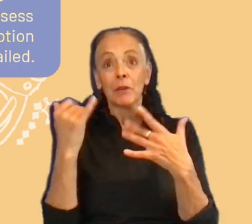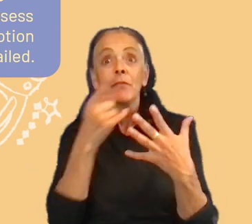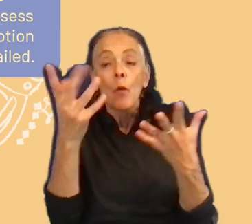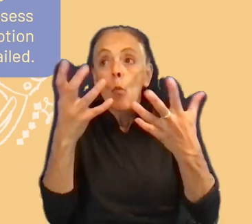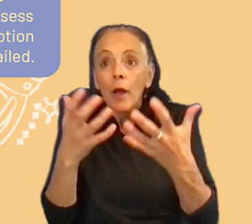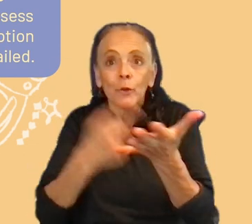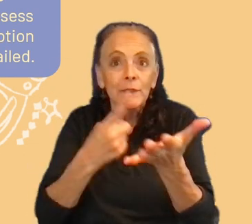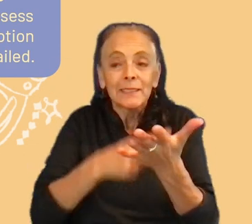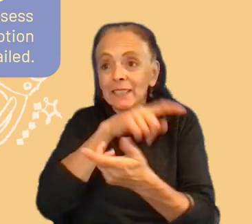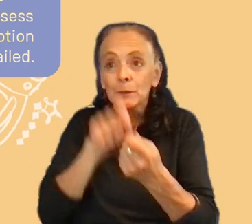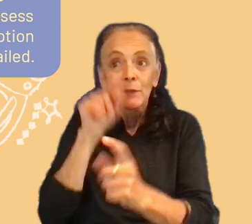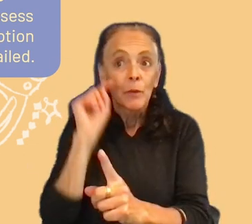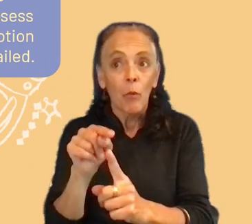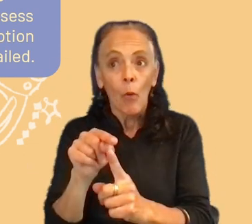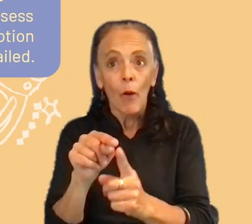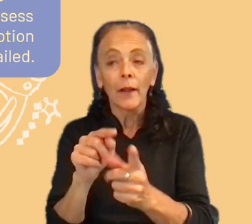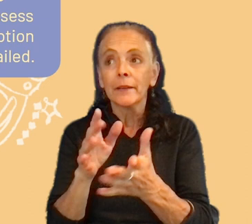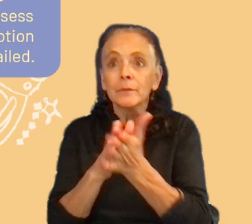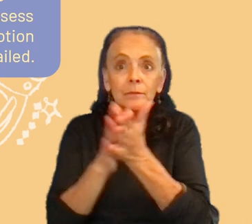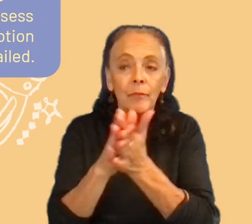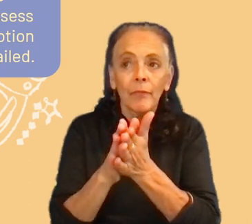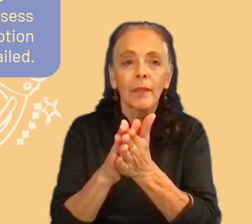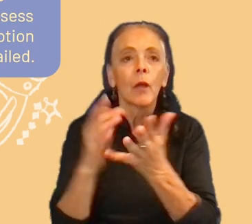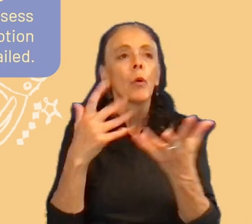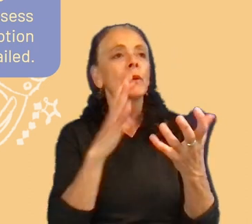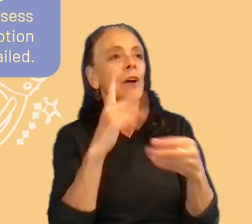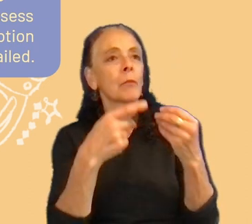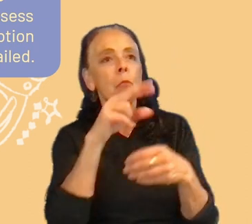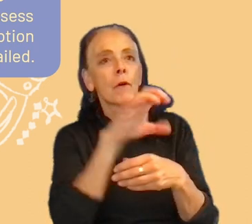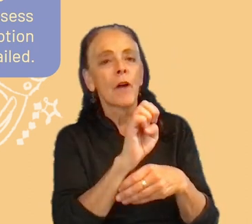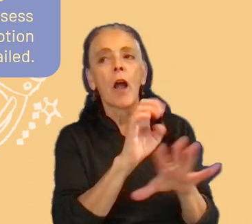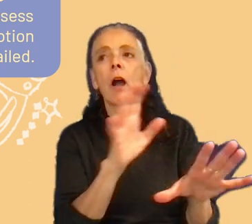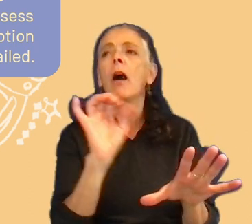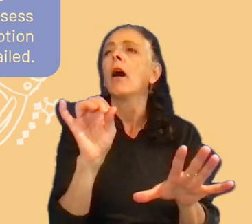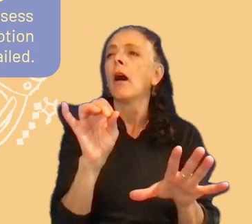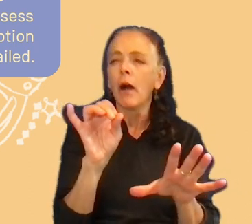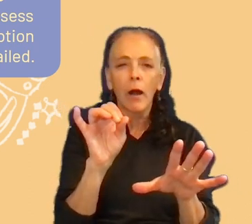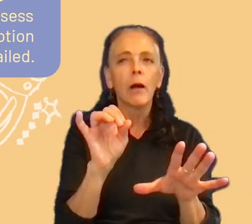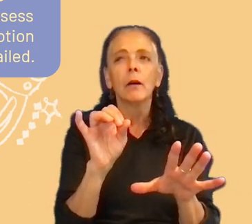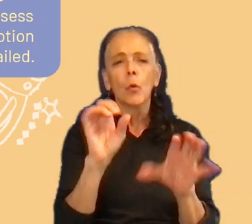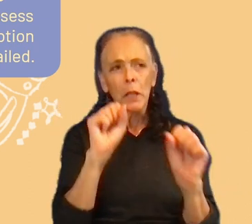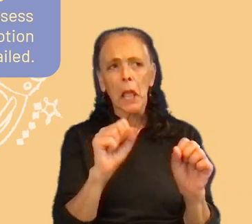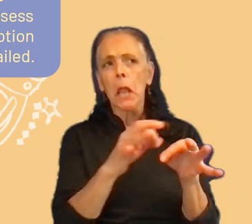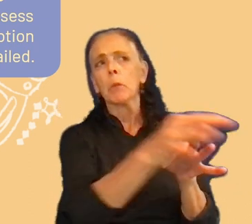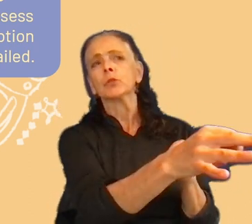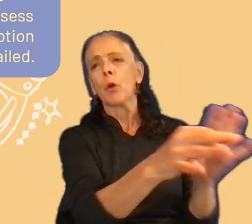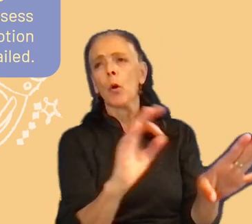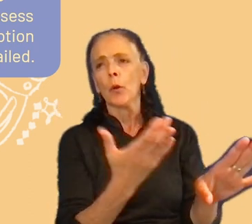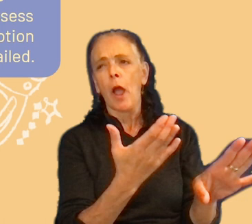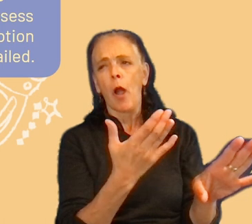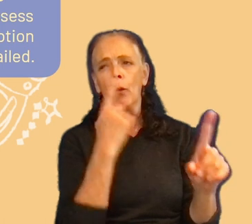a very specific point and we wanted to talk about profile. Uh, we saw that, okay, we can talk about profile later. Let's just